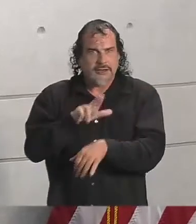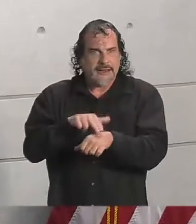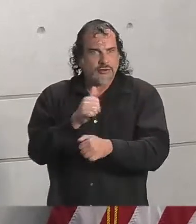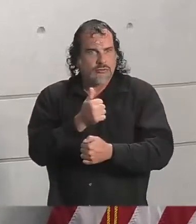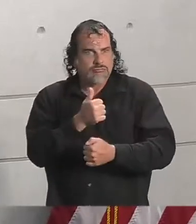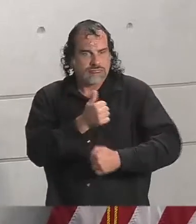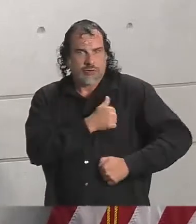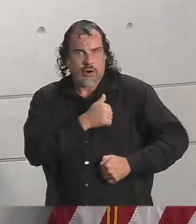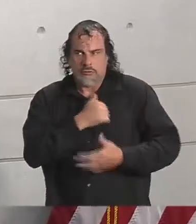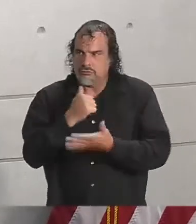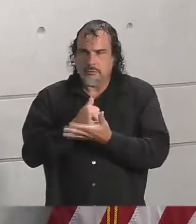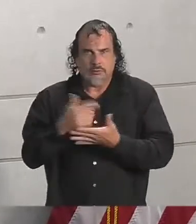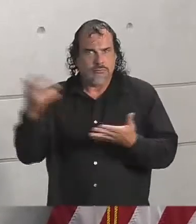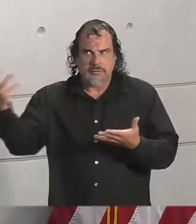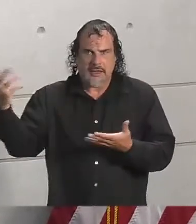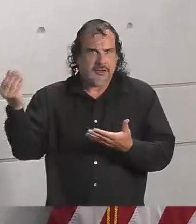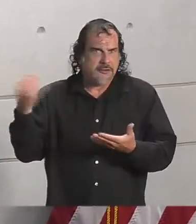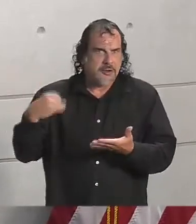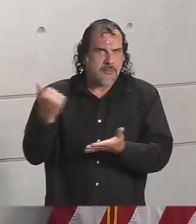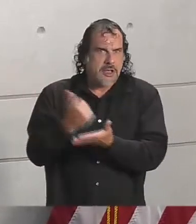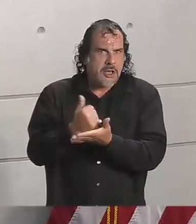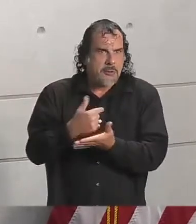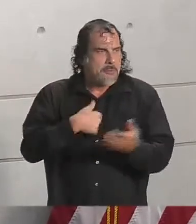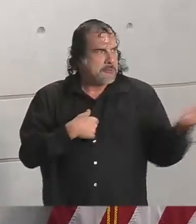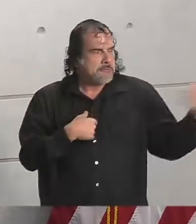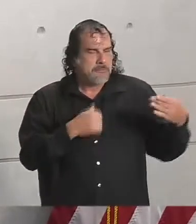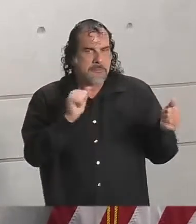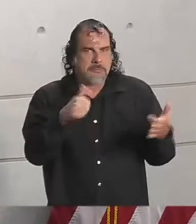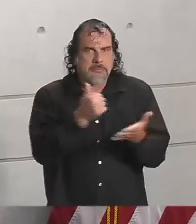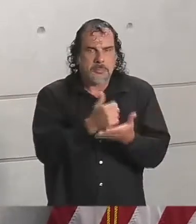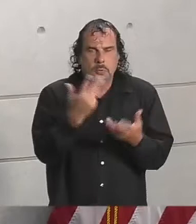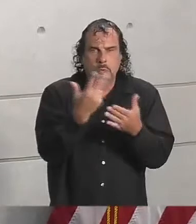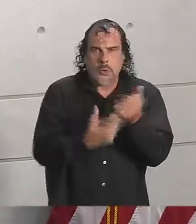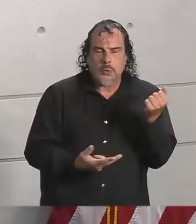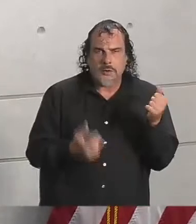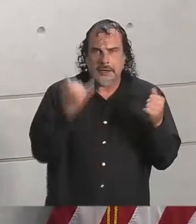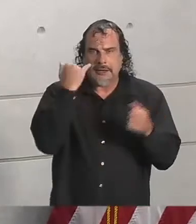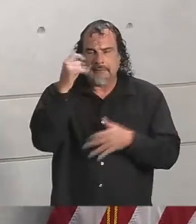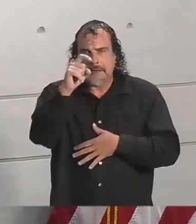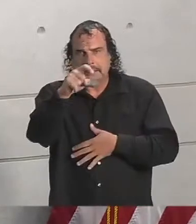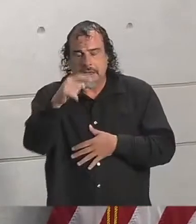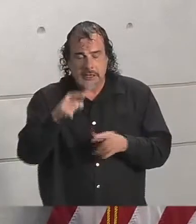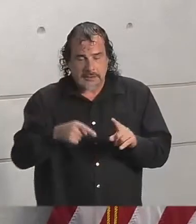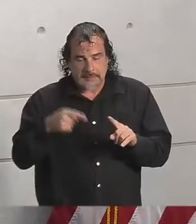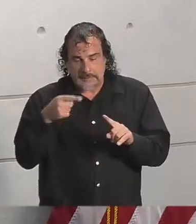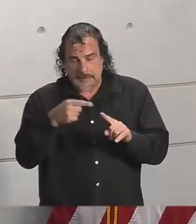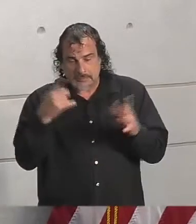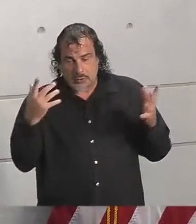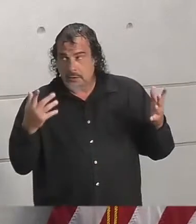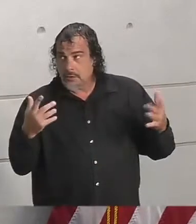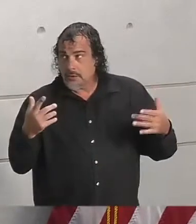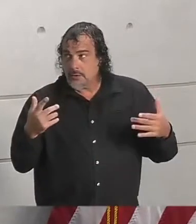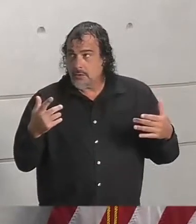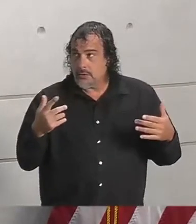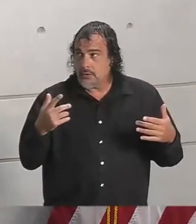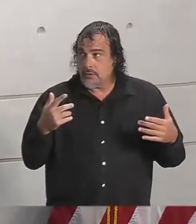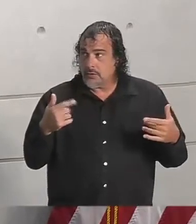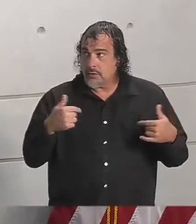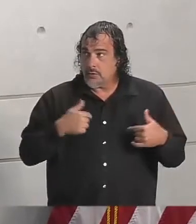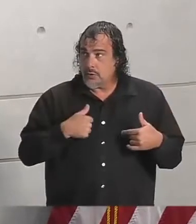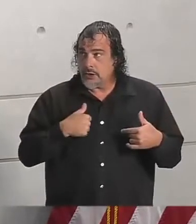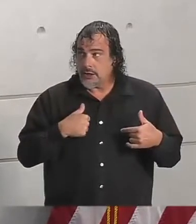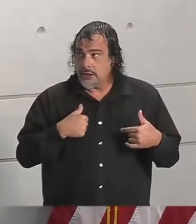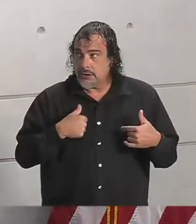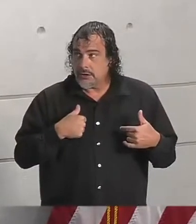plenty of National Guard support available, and at this point, Governor, we also are able